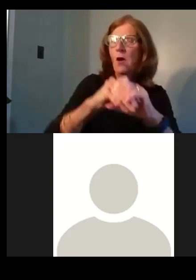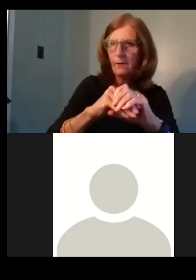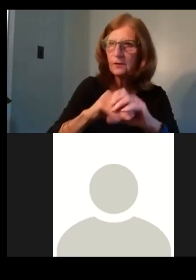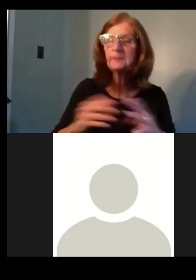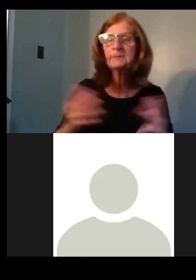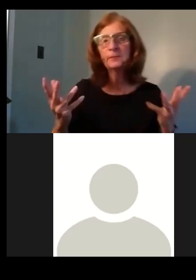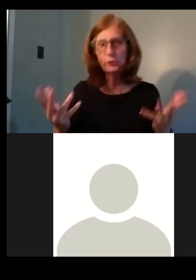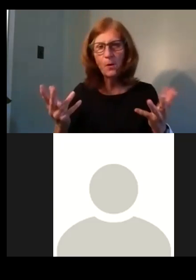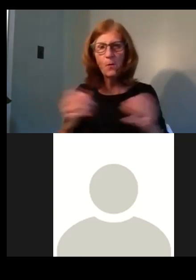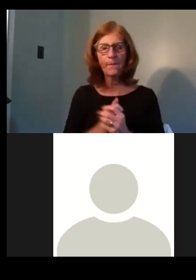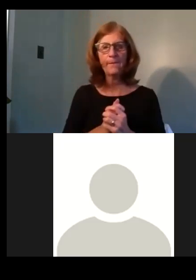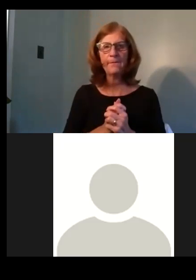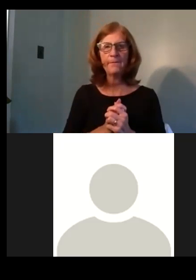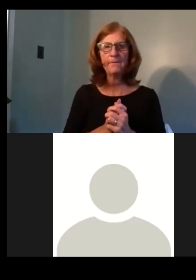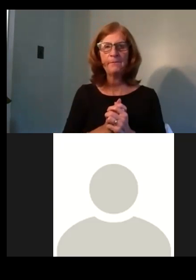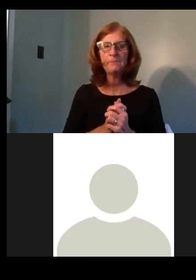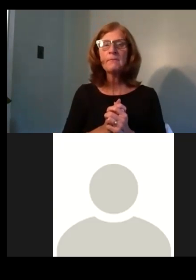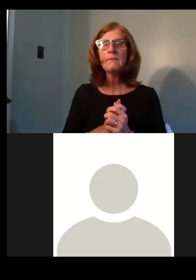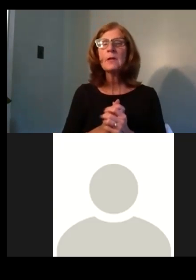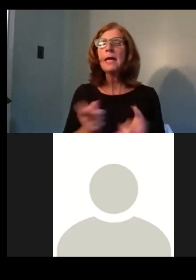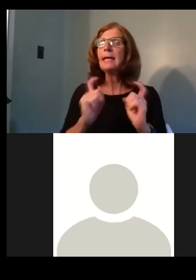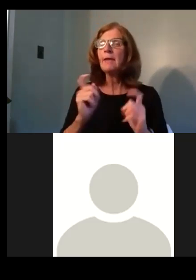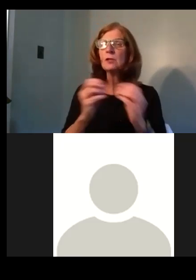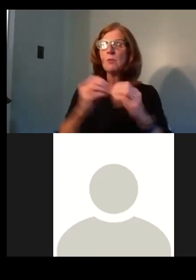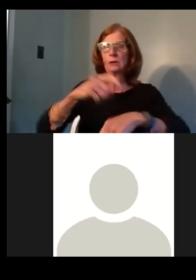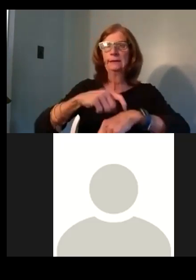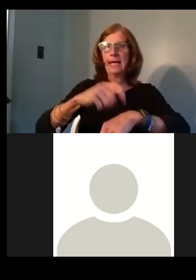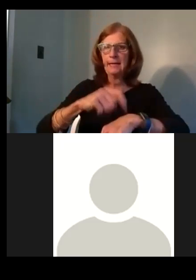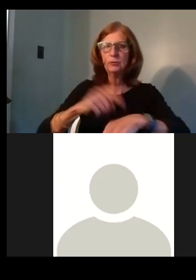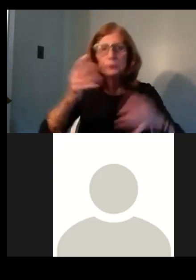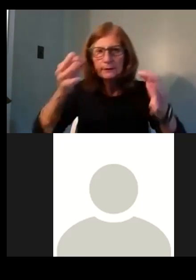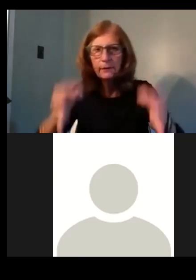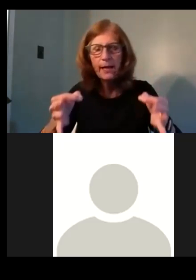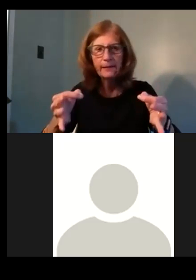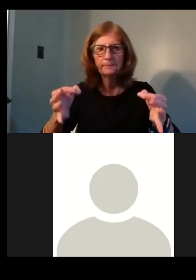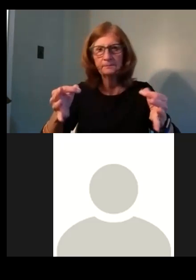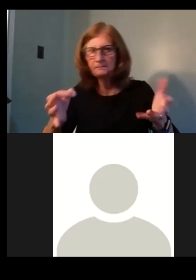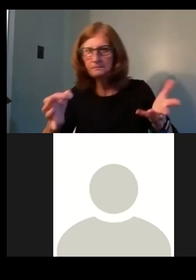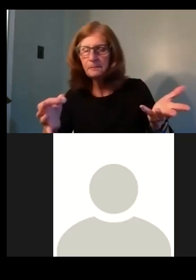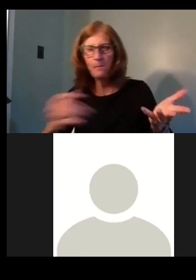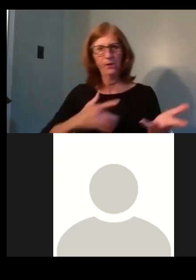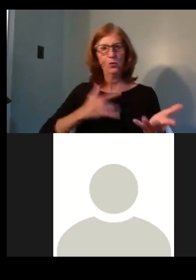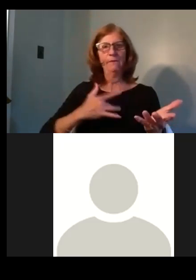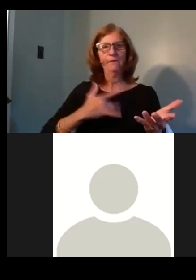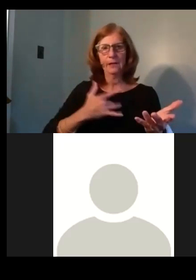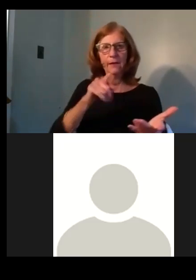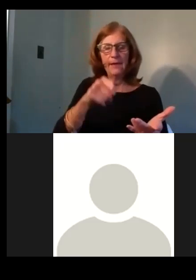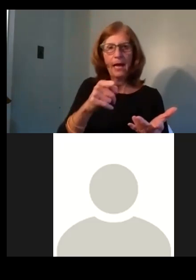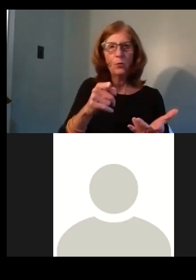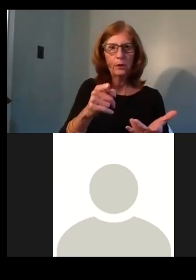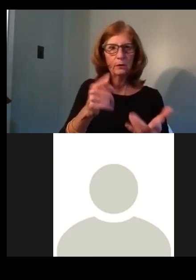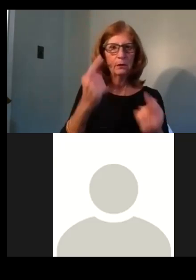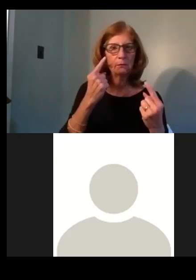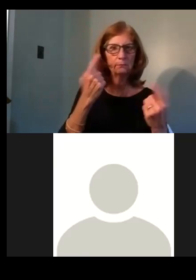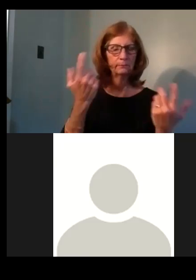and, you know, and, really look at whether or not, um, whether there was a pathway essentially to increasing the,